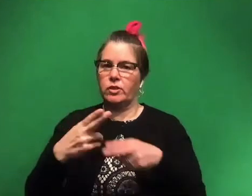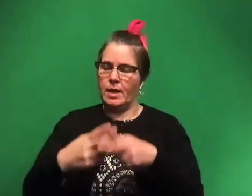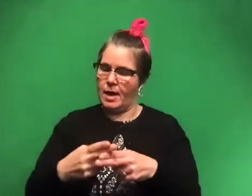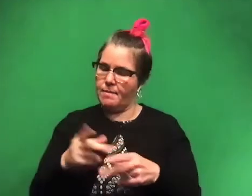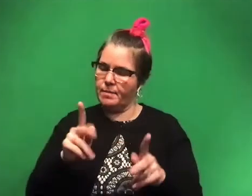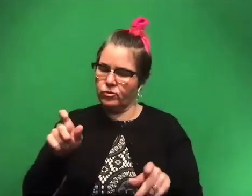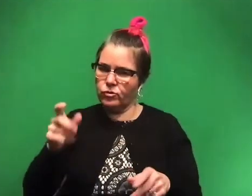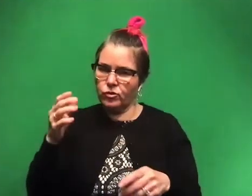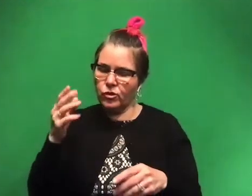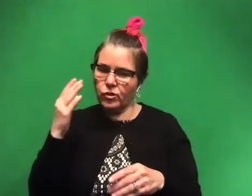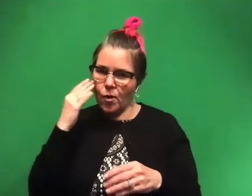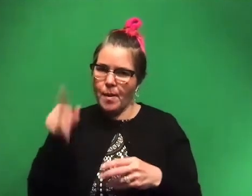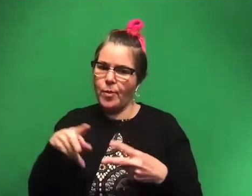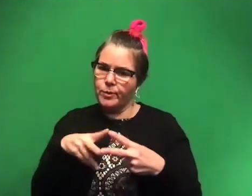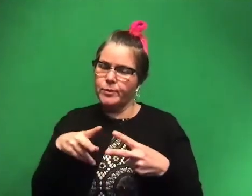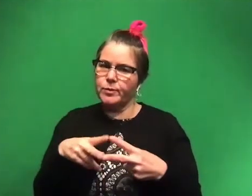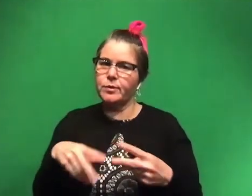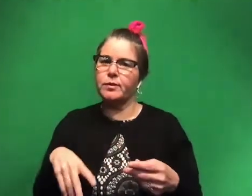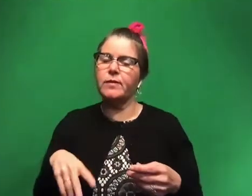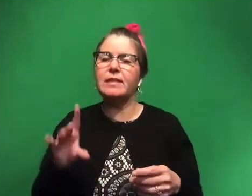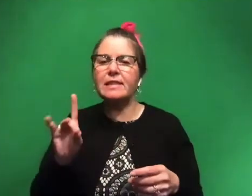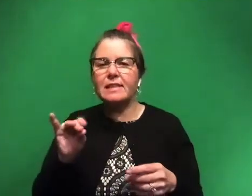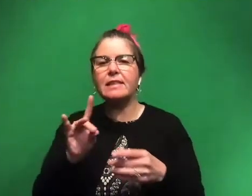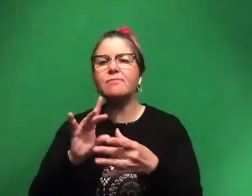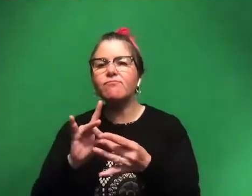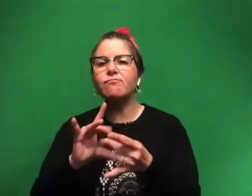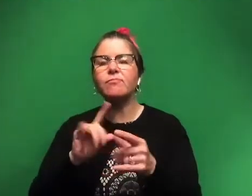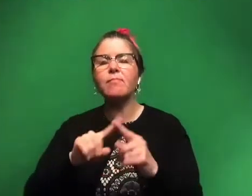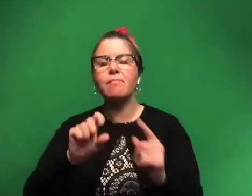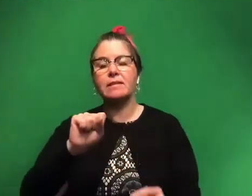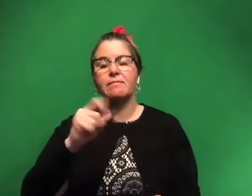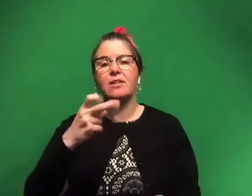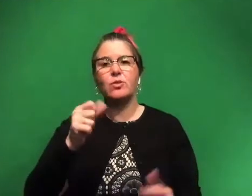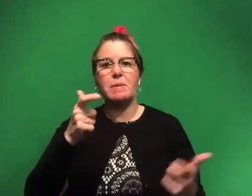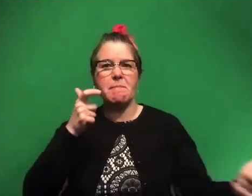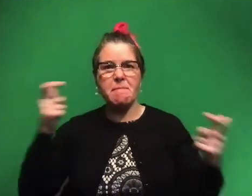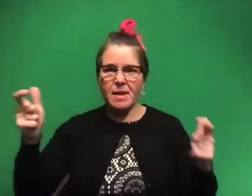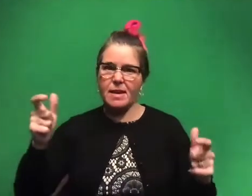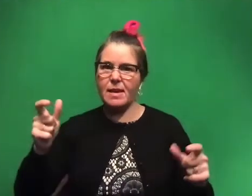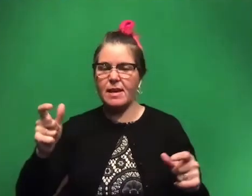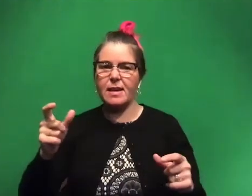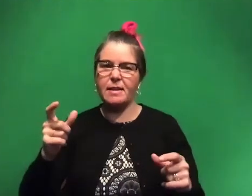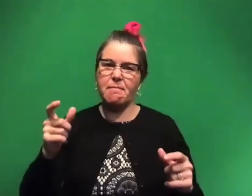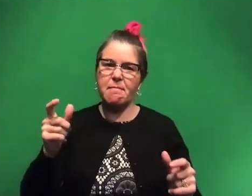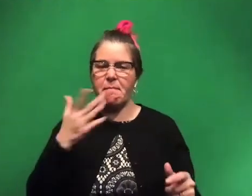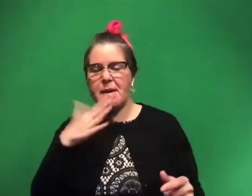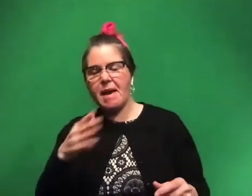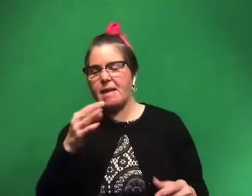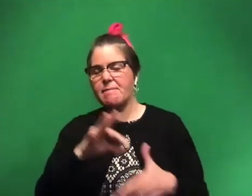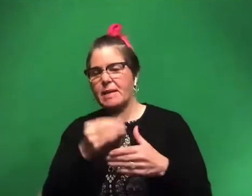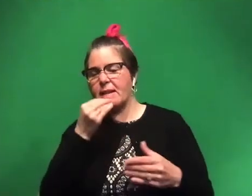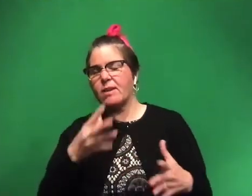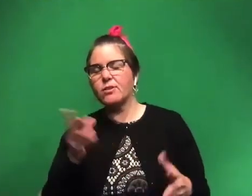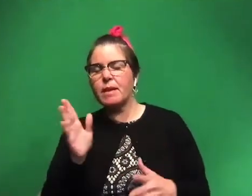be getting some press too. I mean, I think they did, but Spinosaurus is big and bad and a meat either. So everybody wants to know about that, but